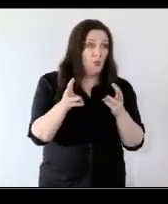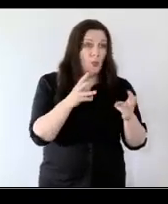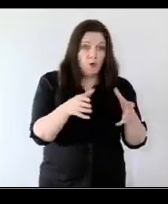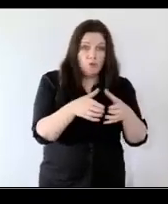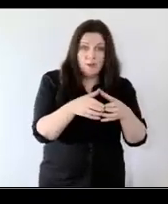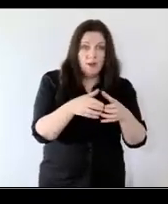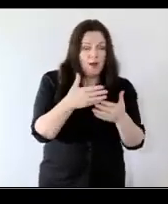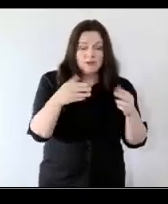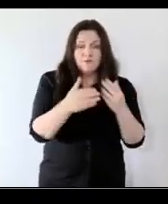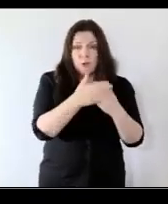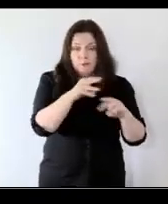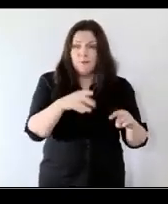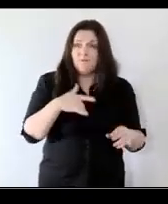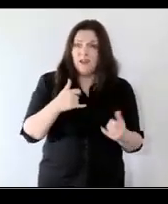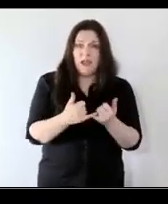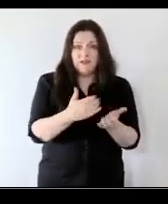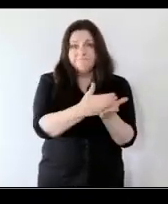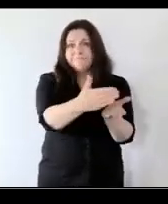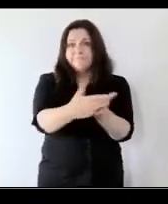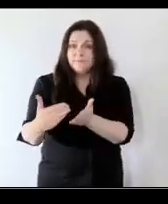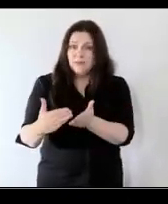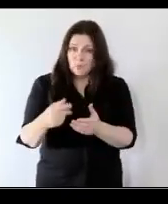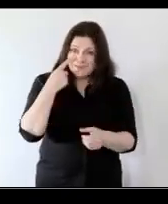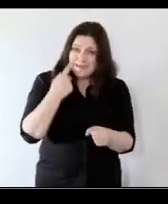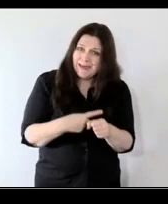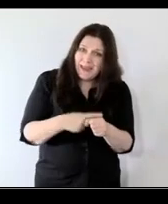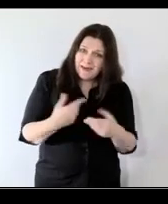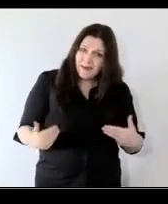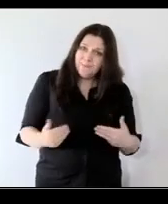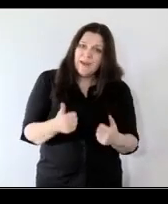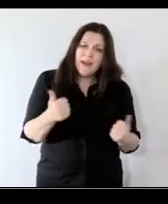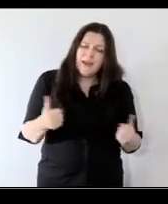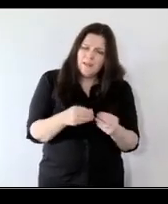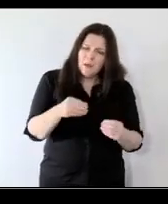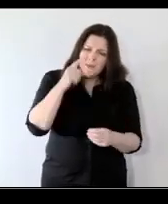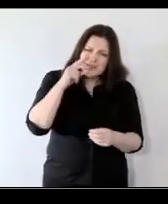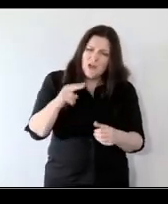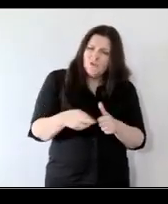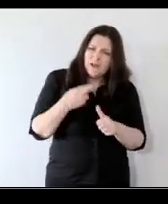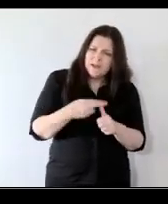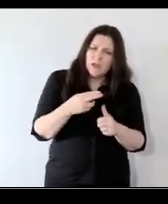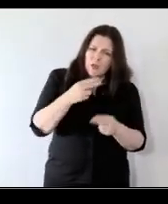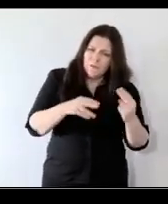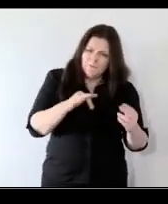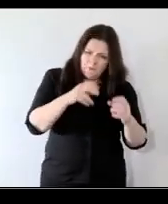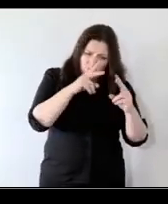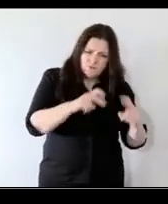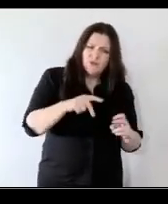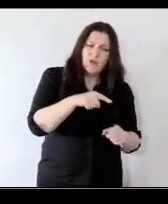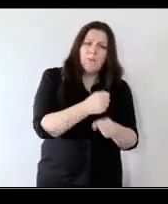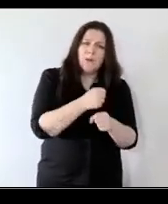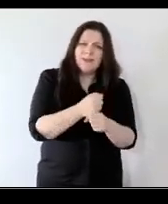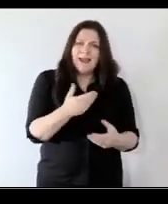were really disenfranchised we're seeing that again now is there any key takeaways that you're already seeing coming through in the research about